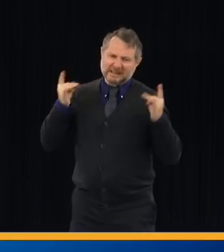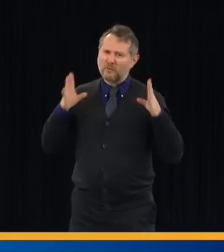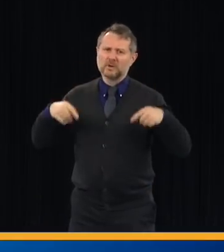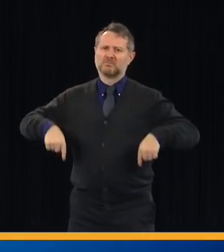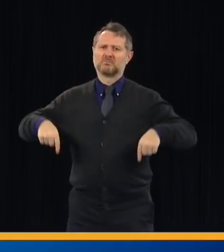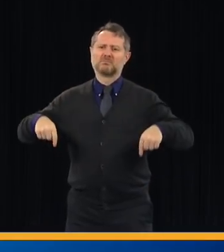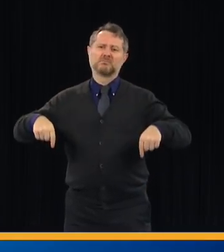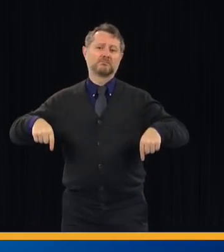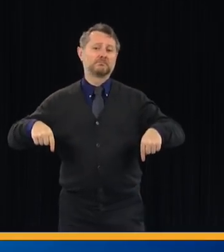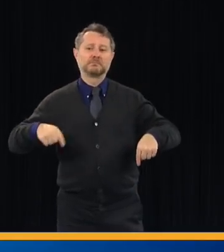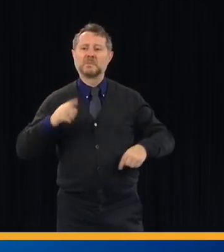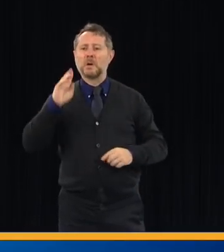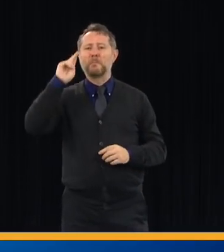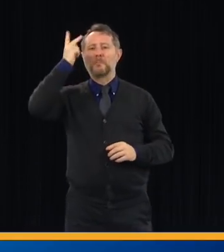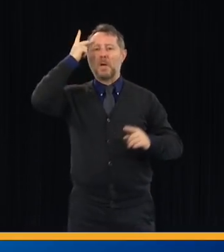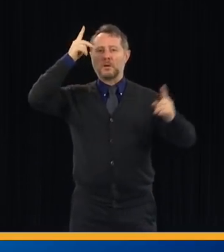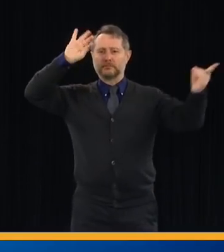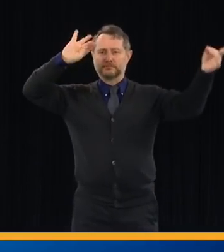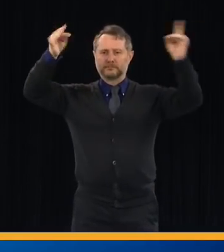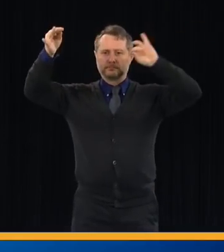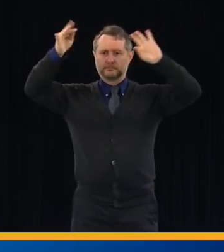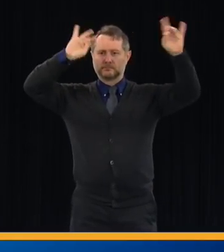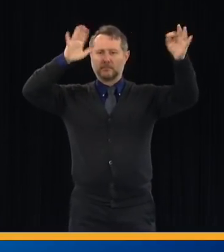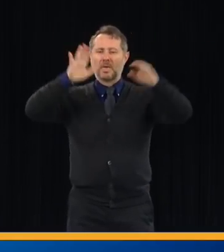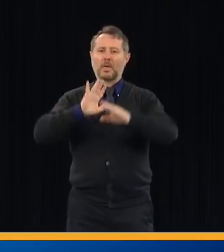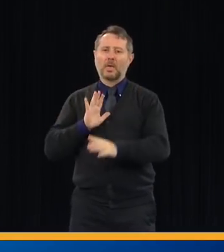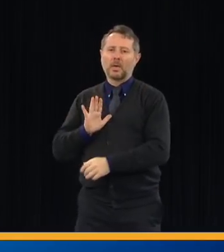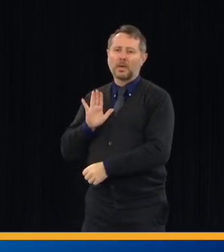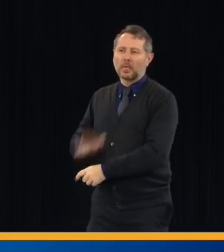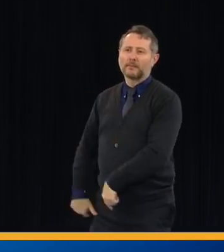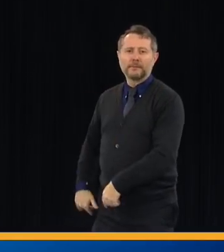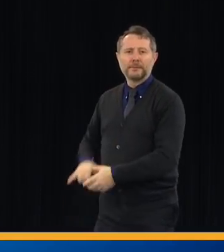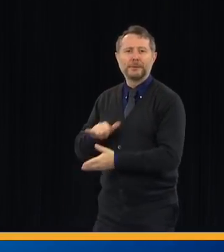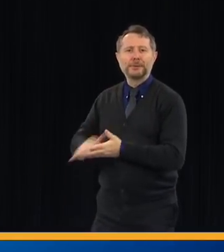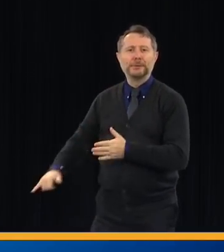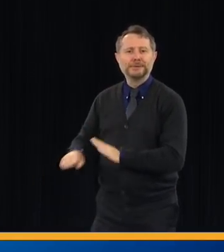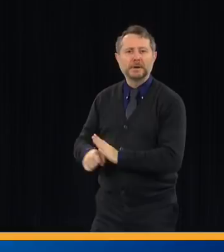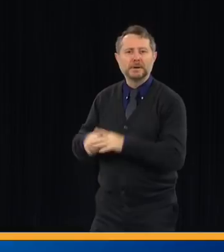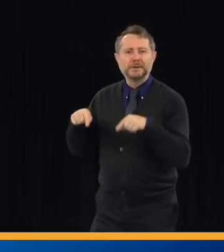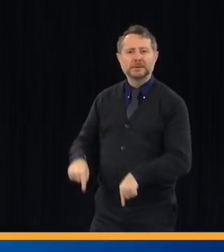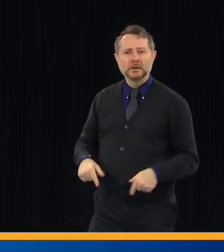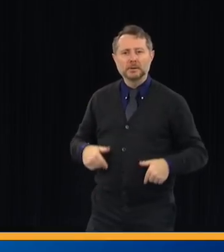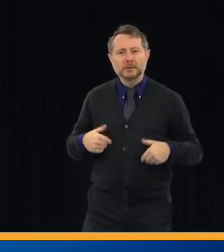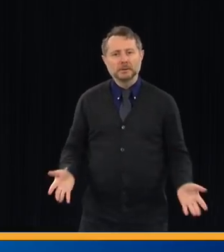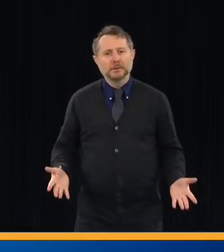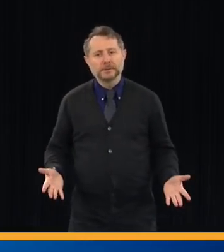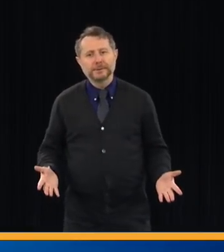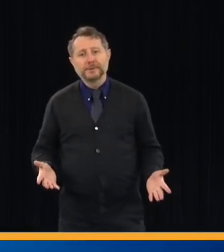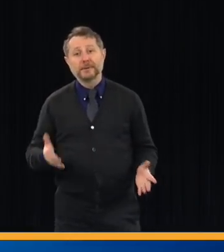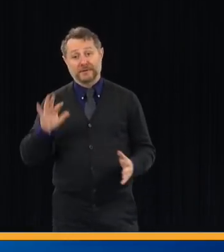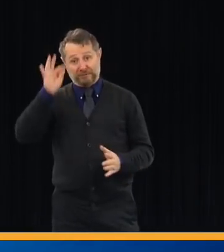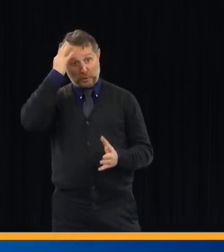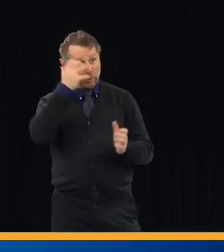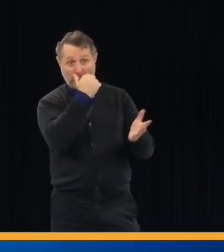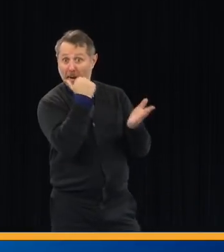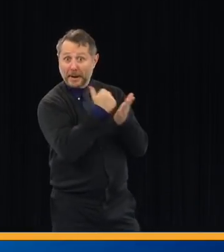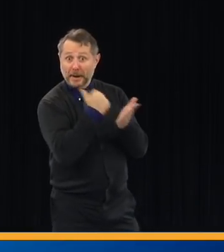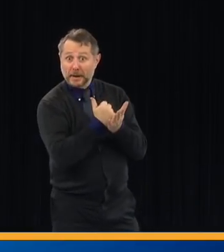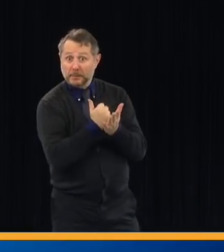political maneuver in the first place. You're trying to help places that are suffering from the virus